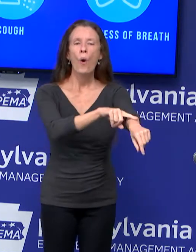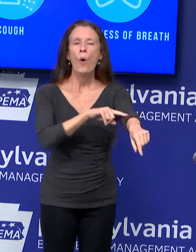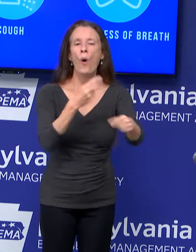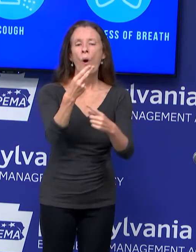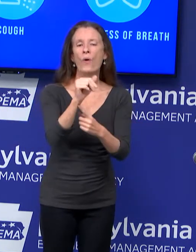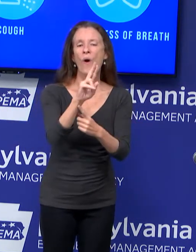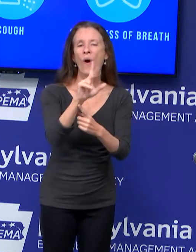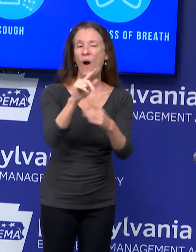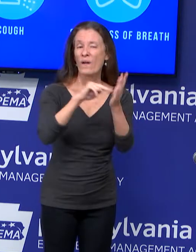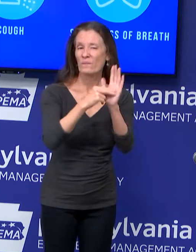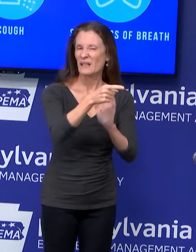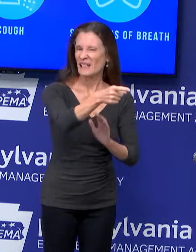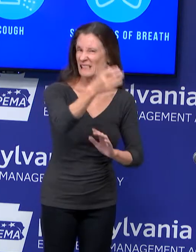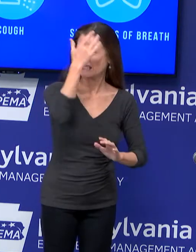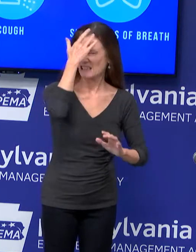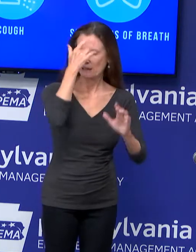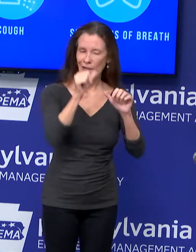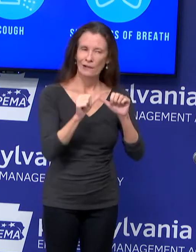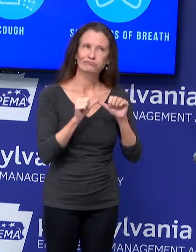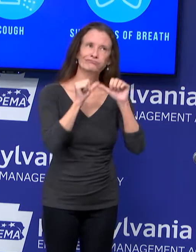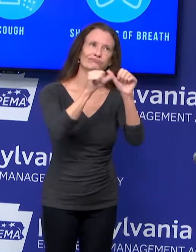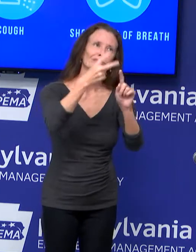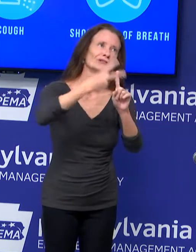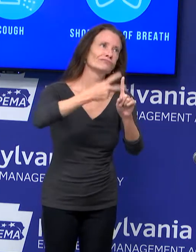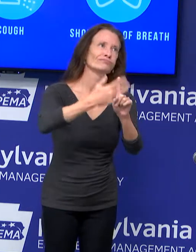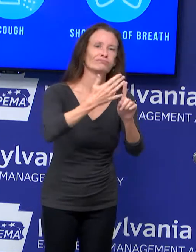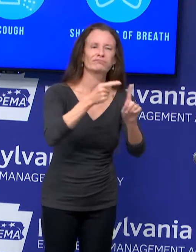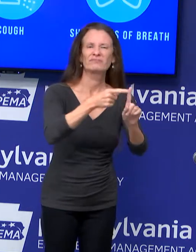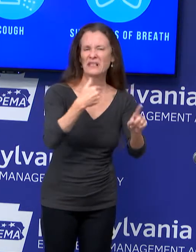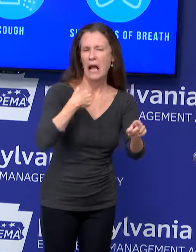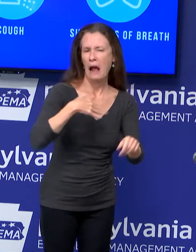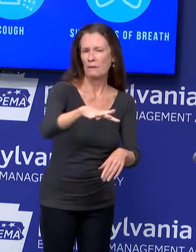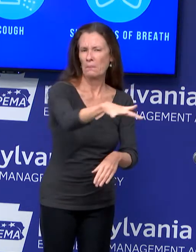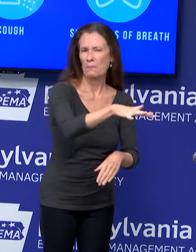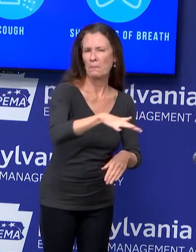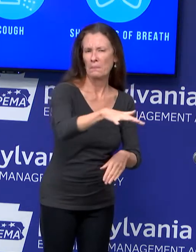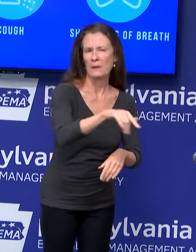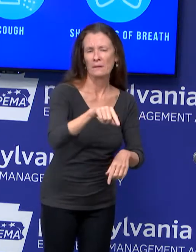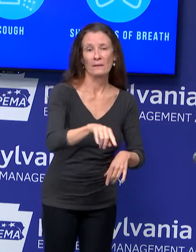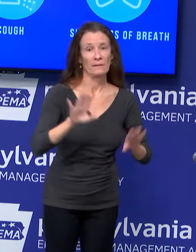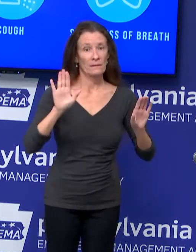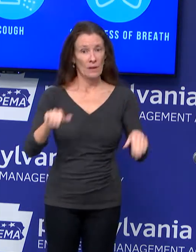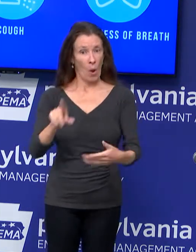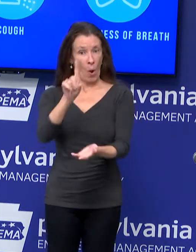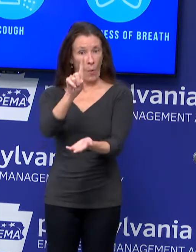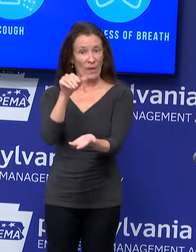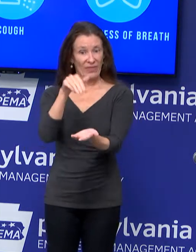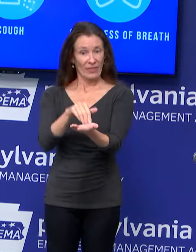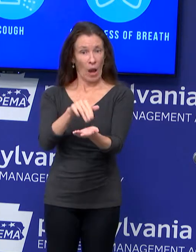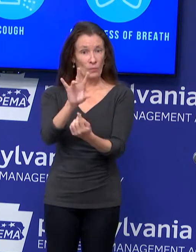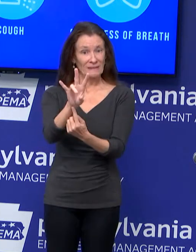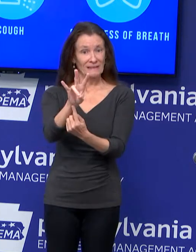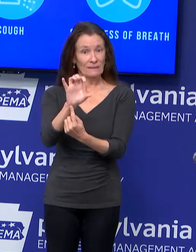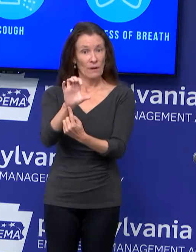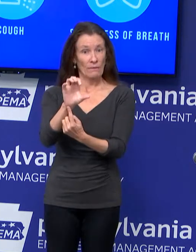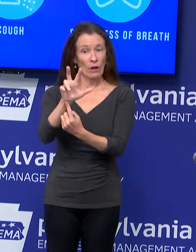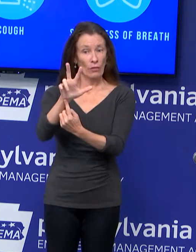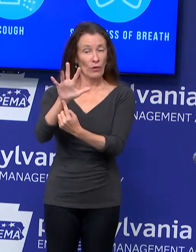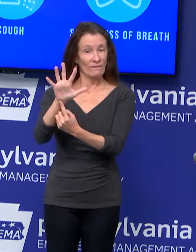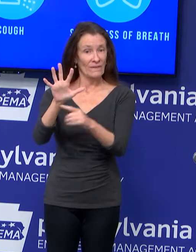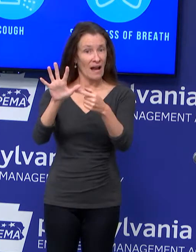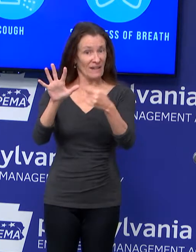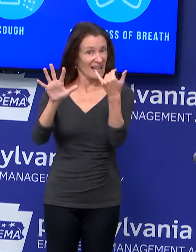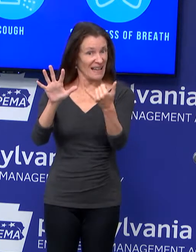Today, we are reporting 1,735 individuals are hospitalized in Pennsylvania due to COVID